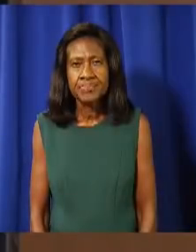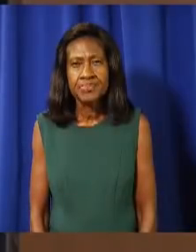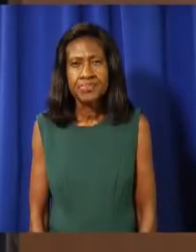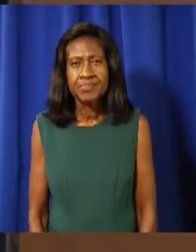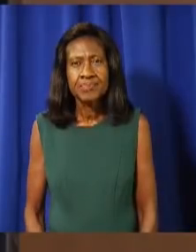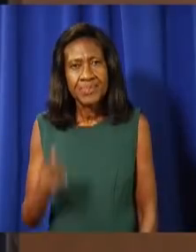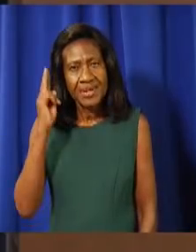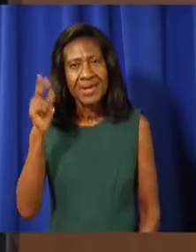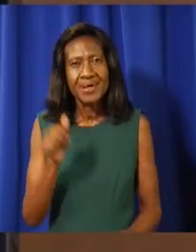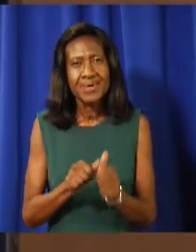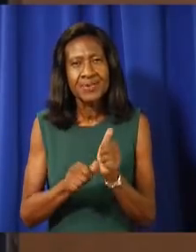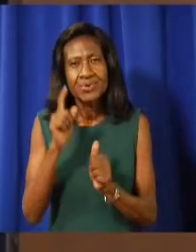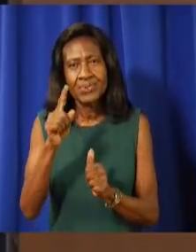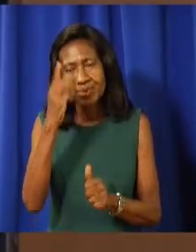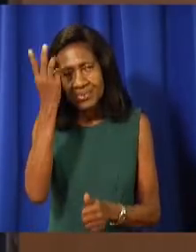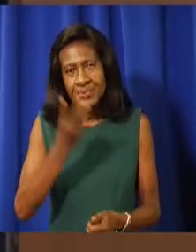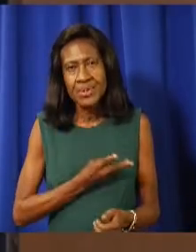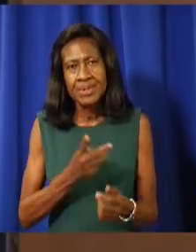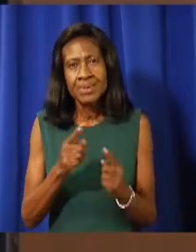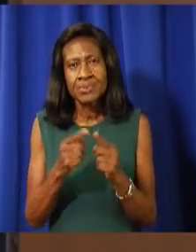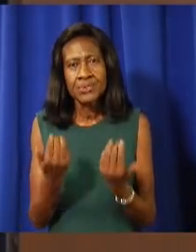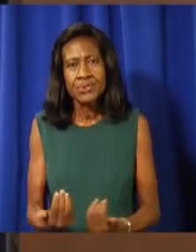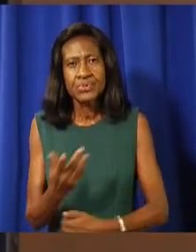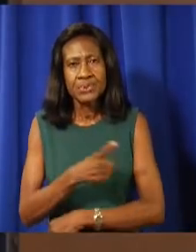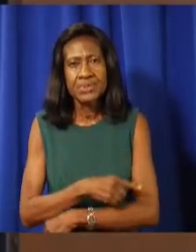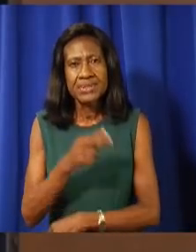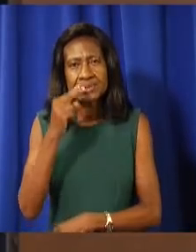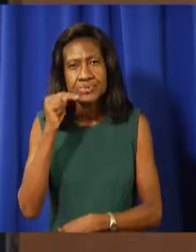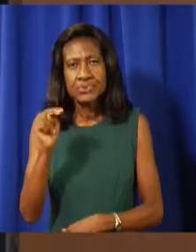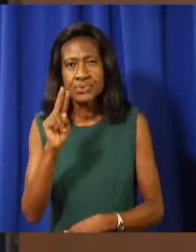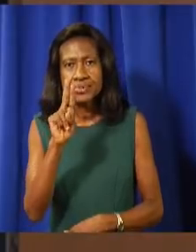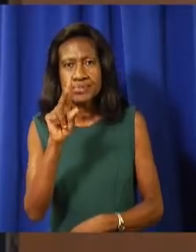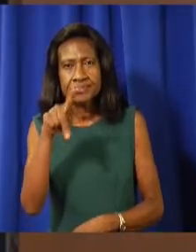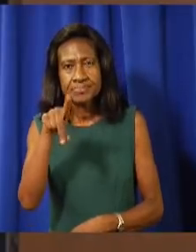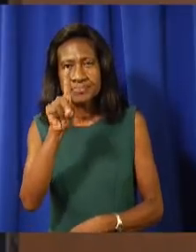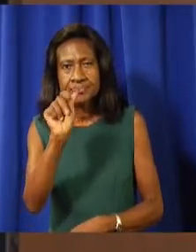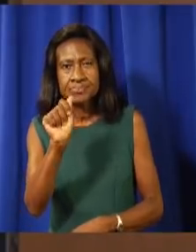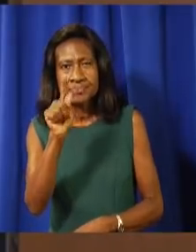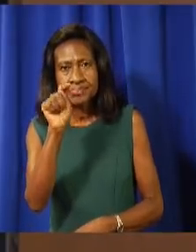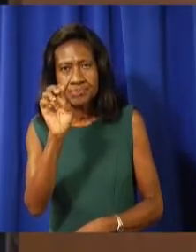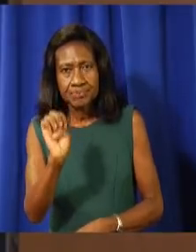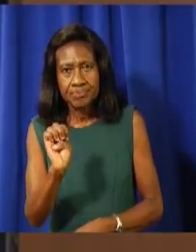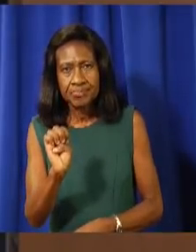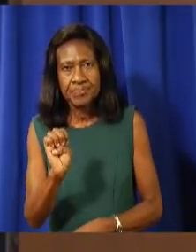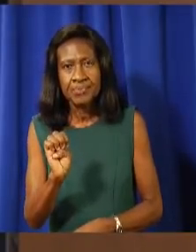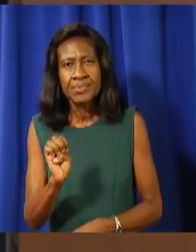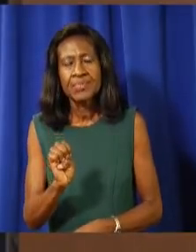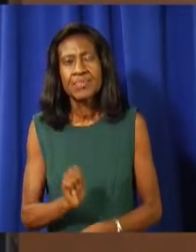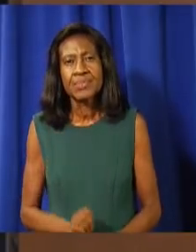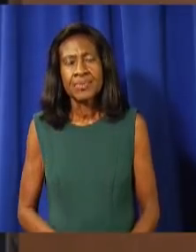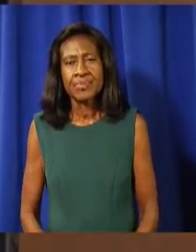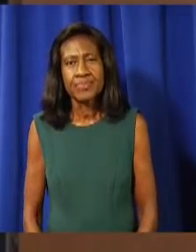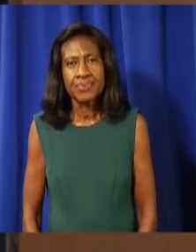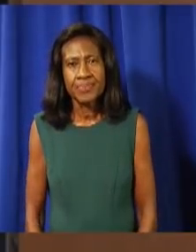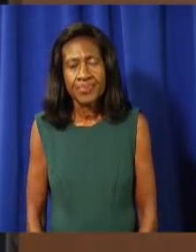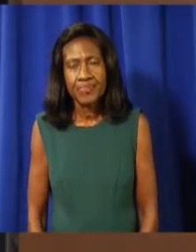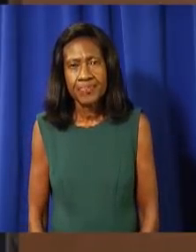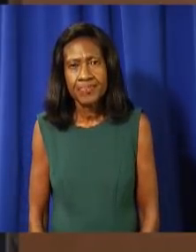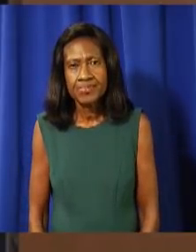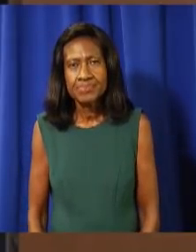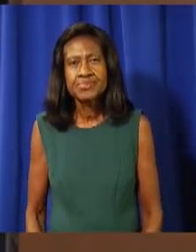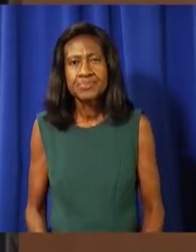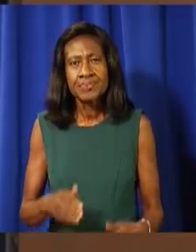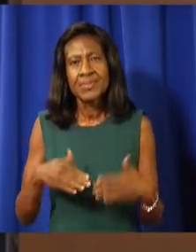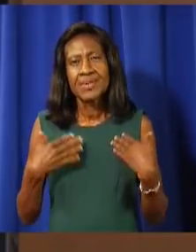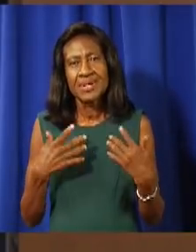Hello everyone and welcome to today's press briefing here at the CIG television studios. I'm Donna Bush as always glad that you could join us